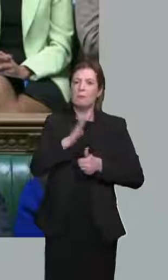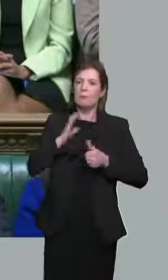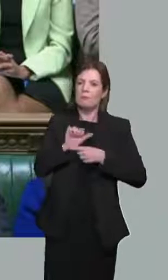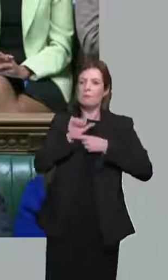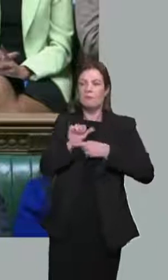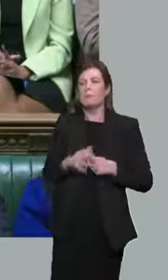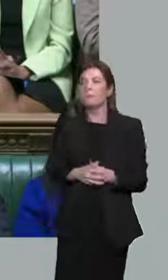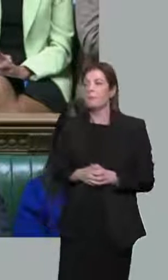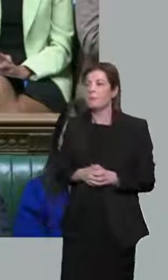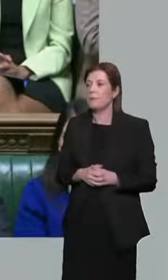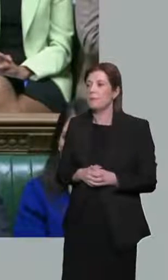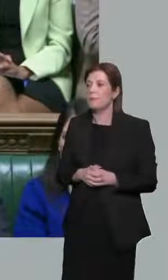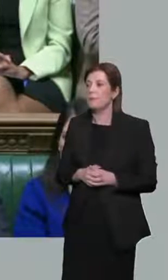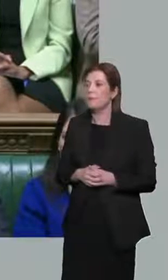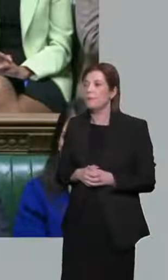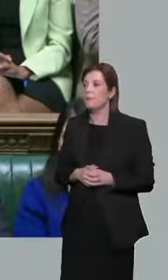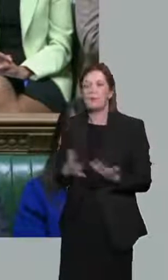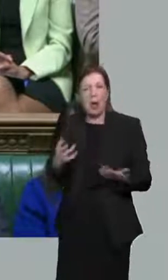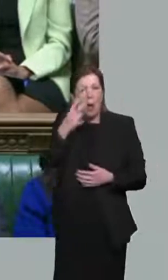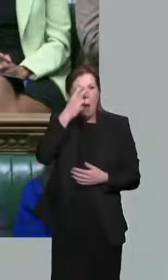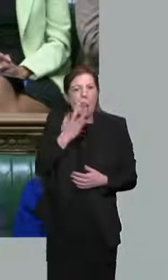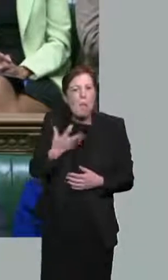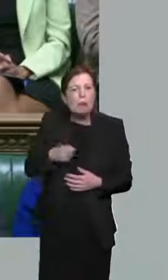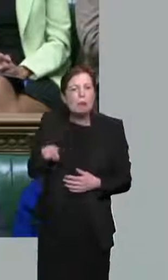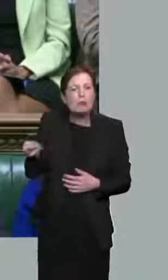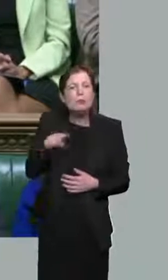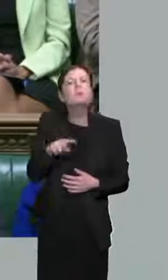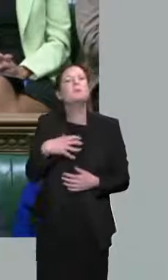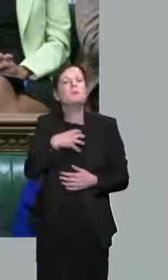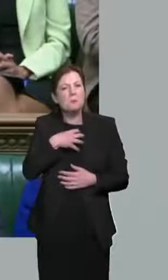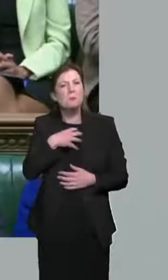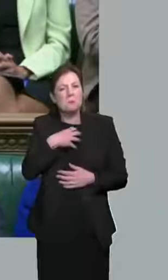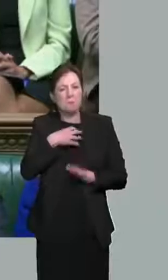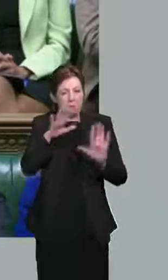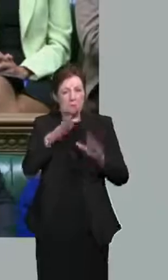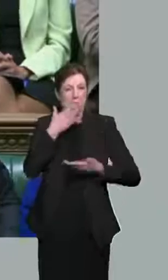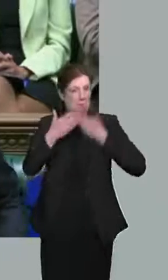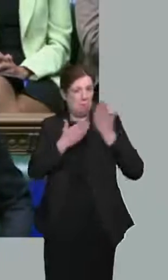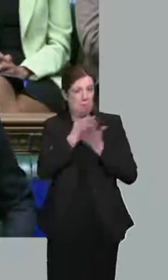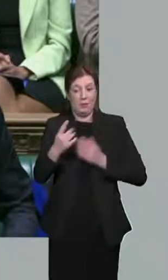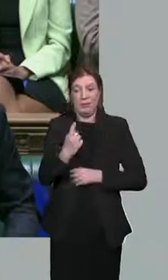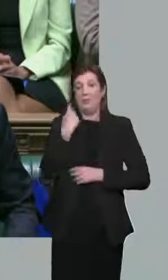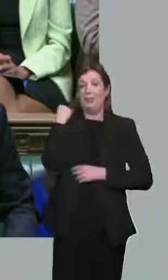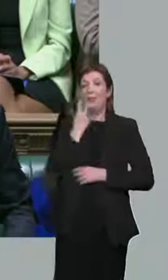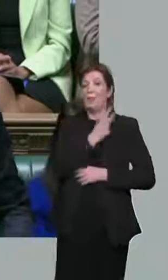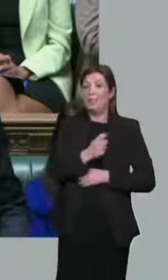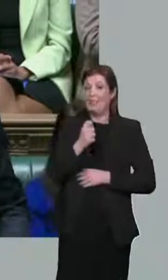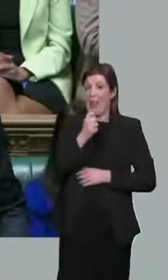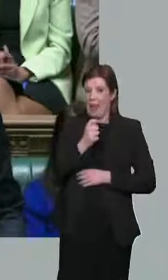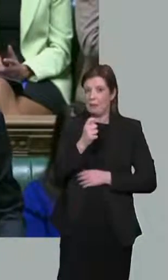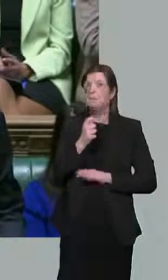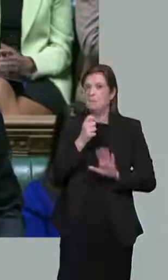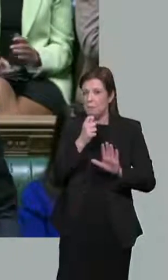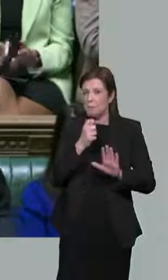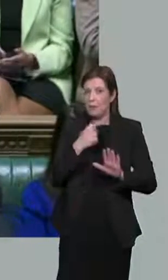She talked also about pensions again. Thanks to the actions of this Government since 2010, Conservative-led Governments, we